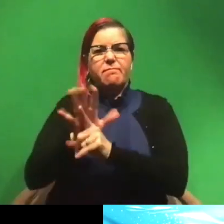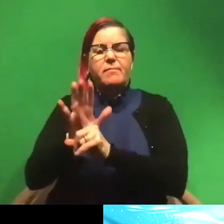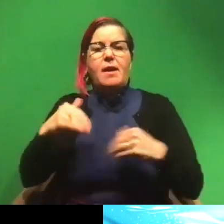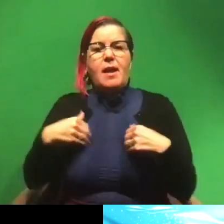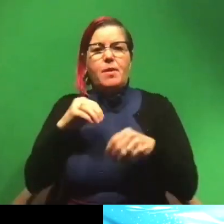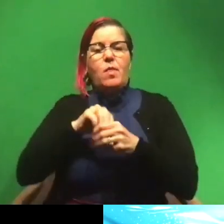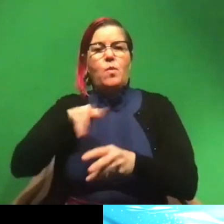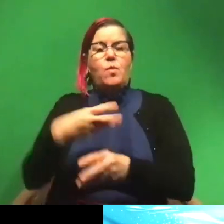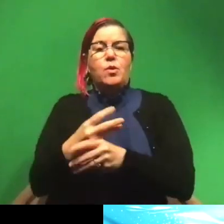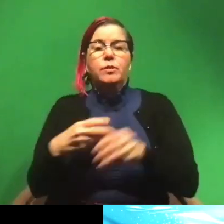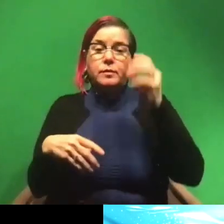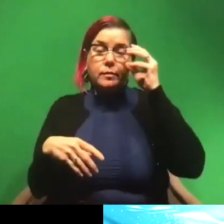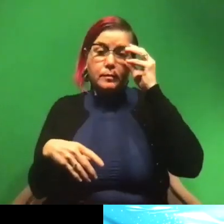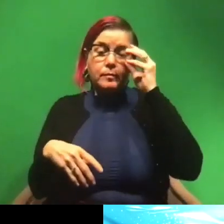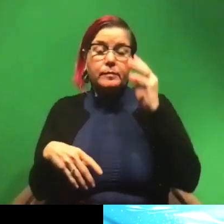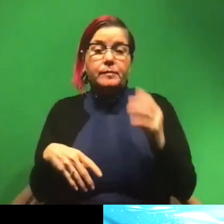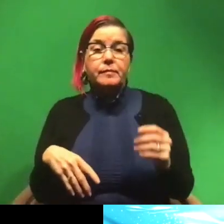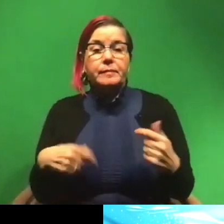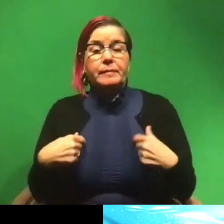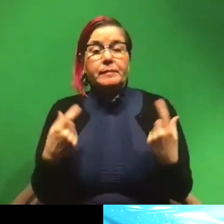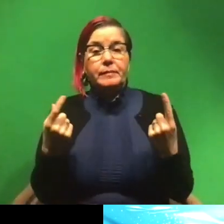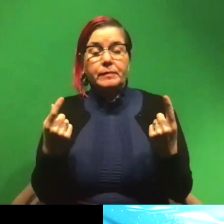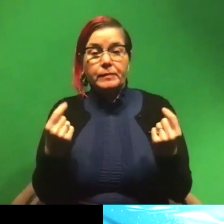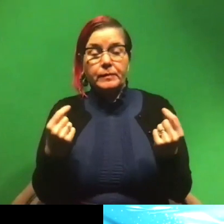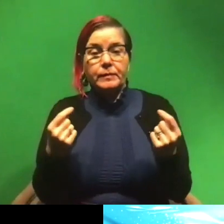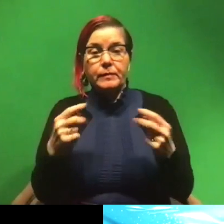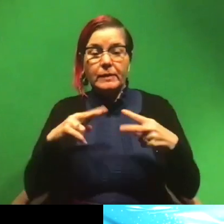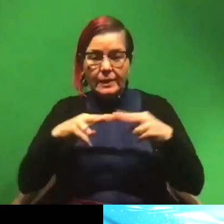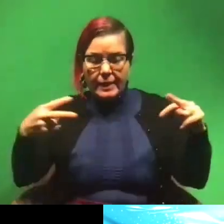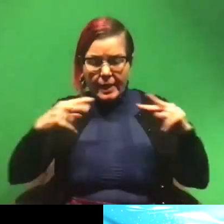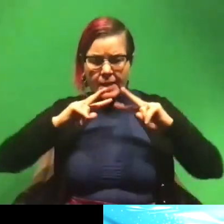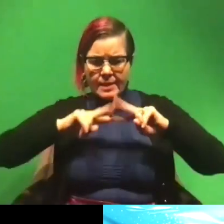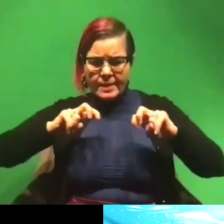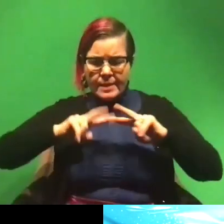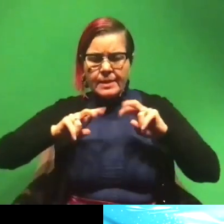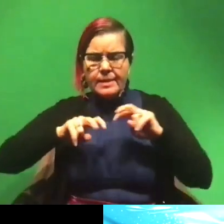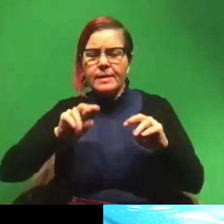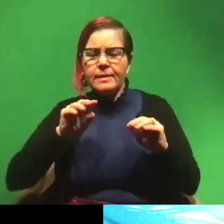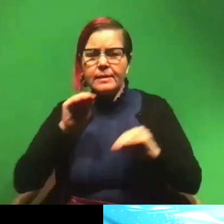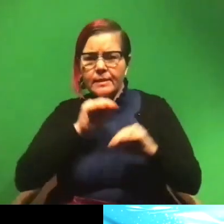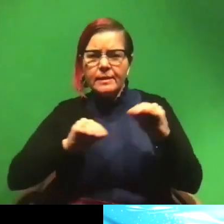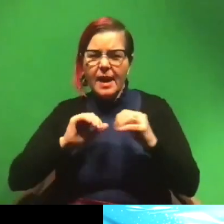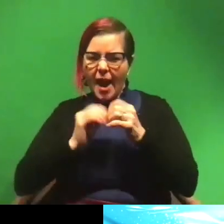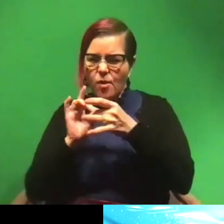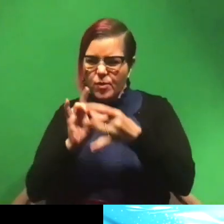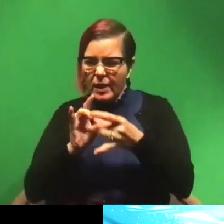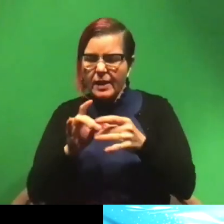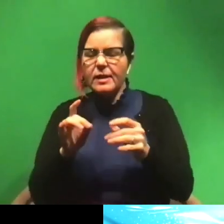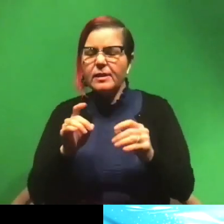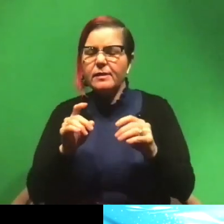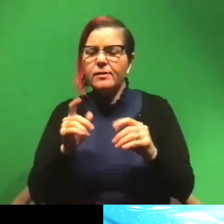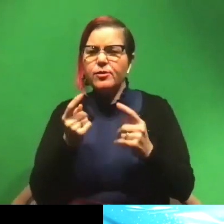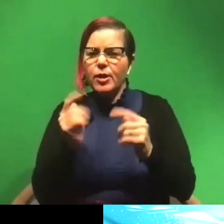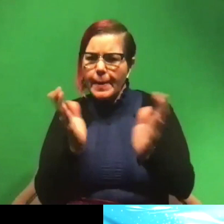And so as part of that, I was sequencing DNA and looking at how they were related just by looking at their DNA.